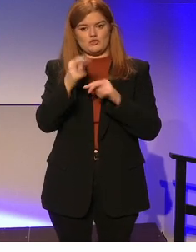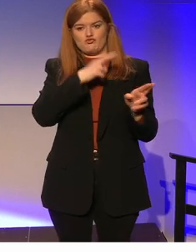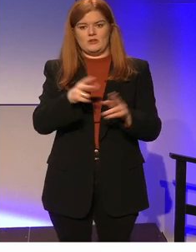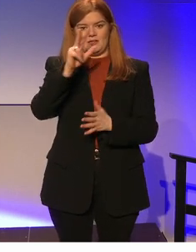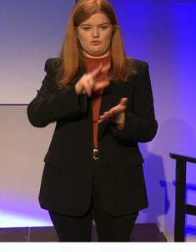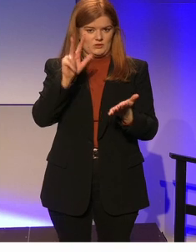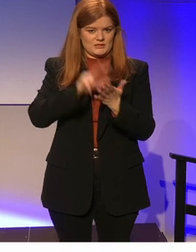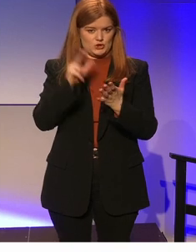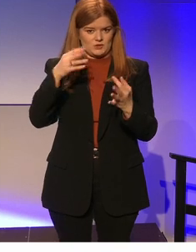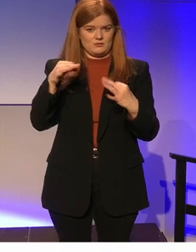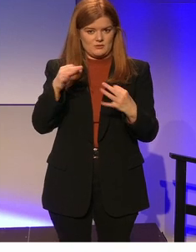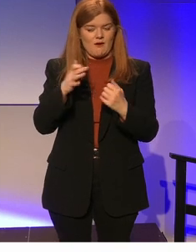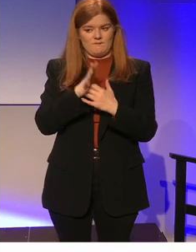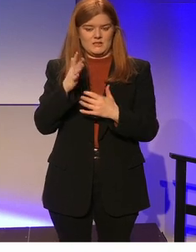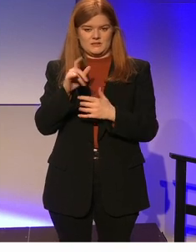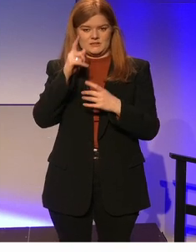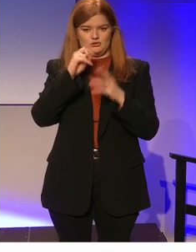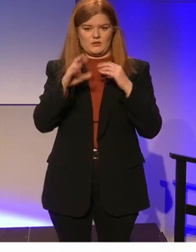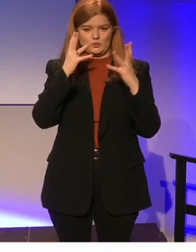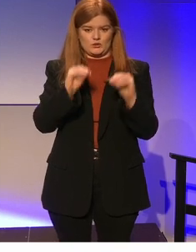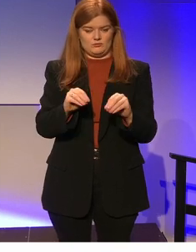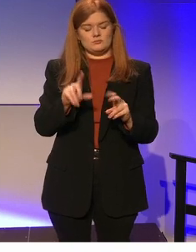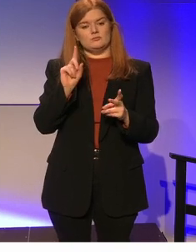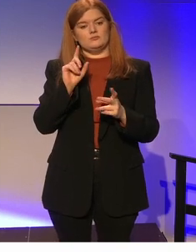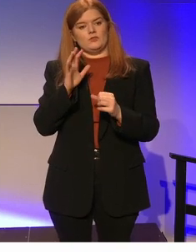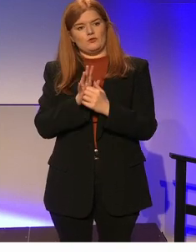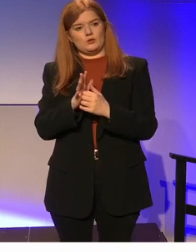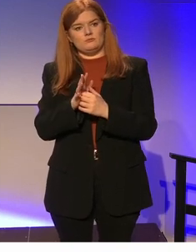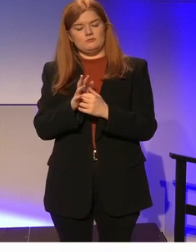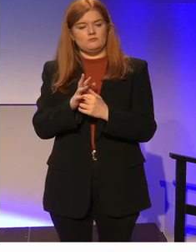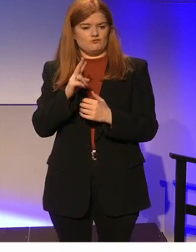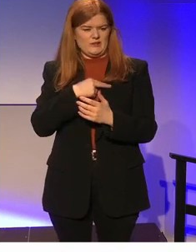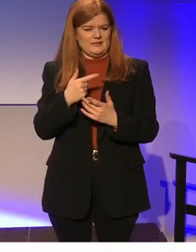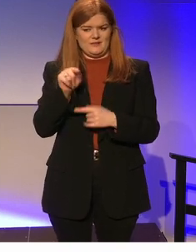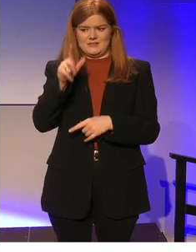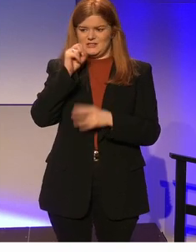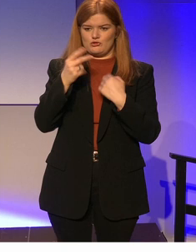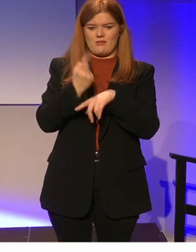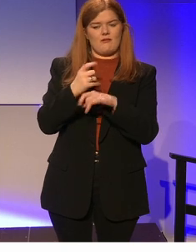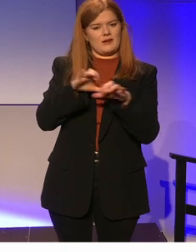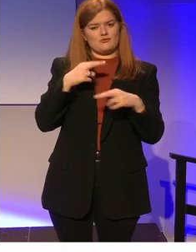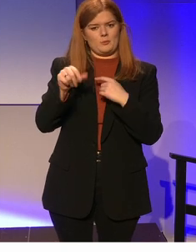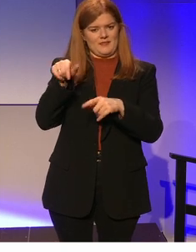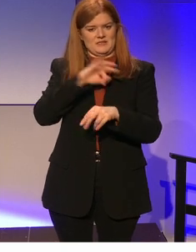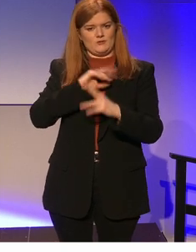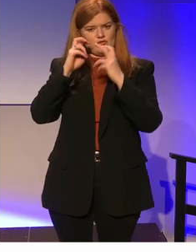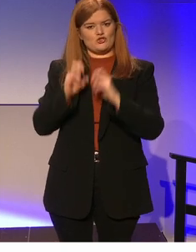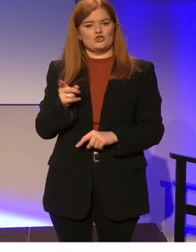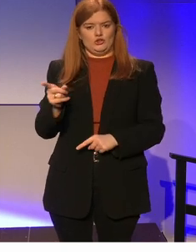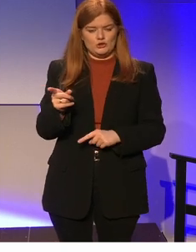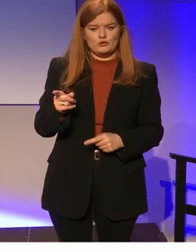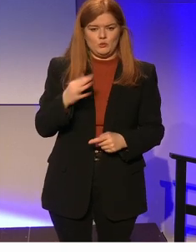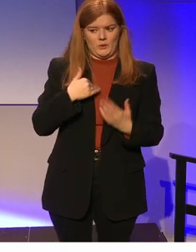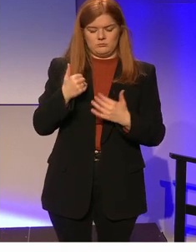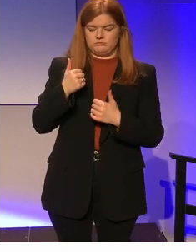re-accreditation of teacher education in terms of actually the teacher in the classroom is a researcher. And we are